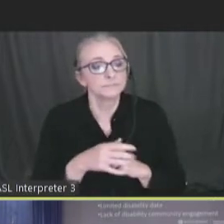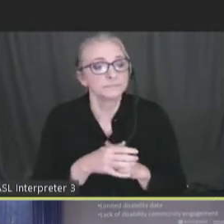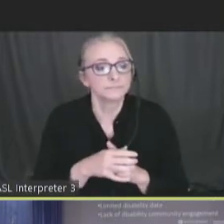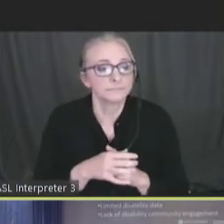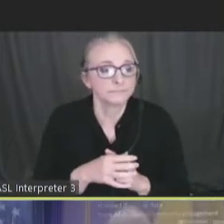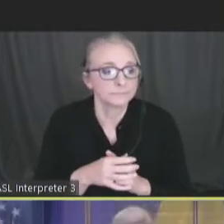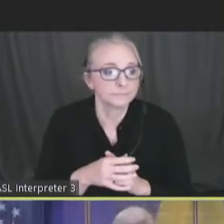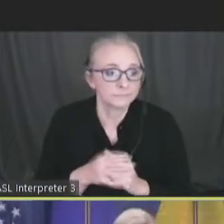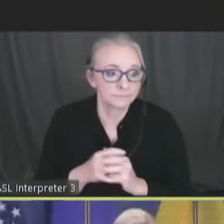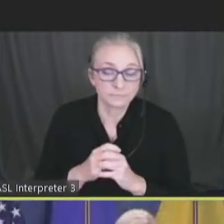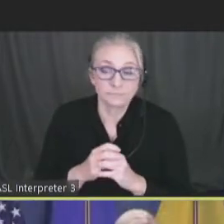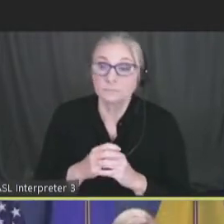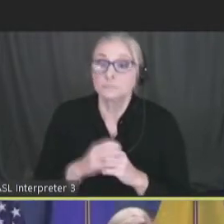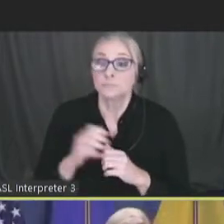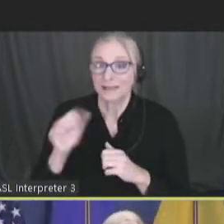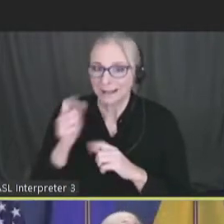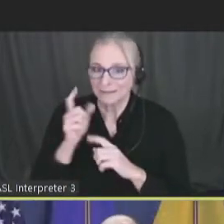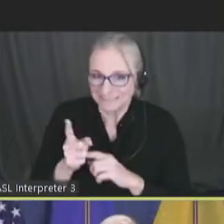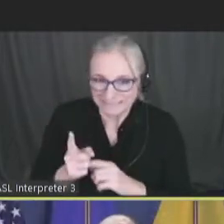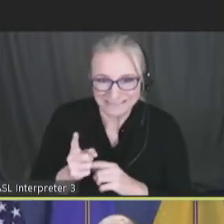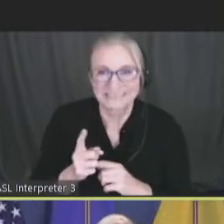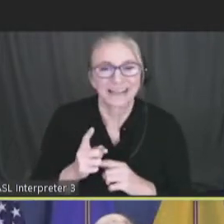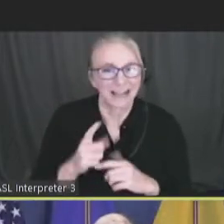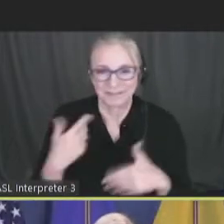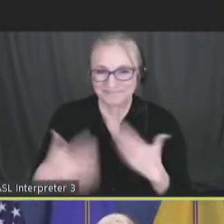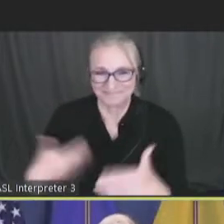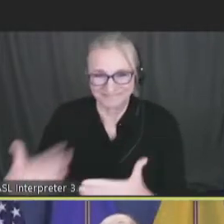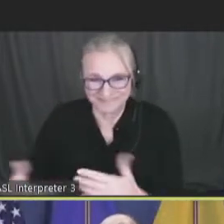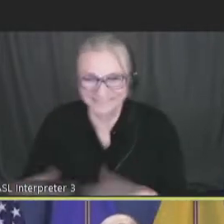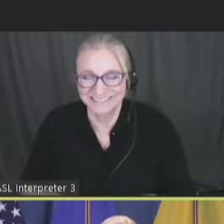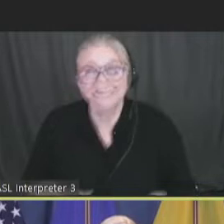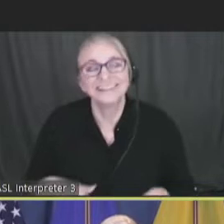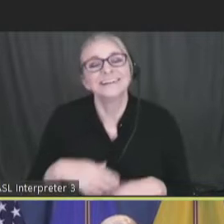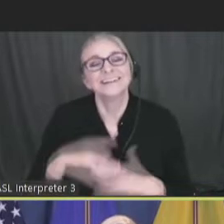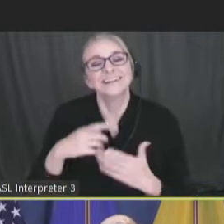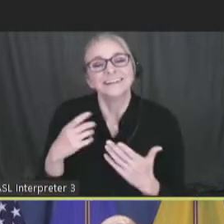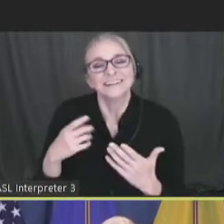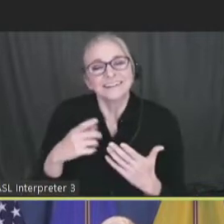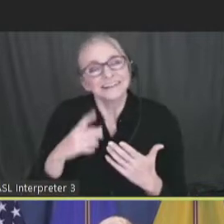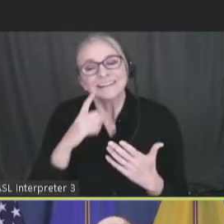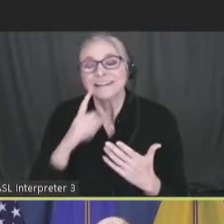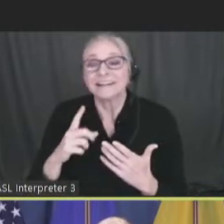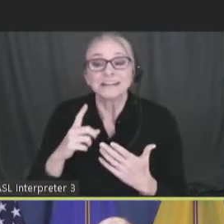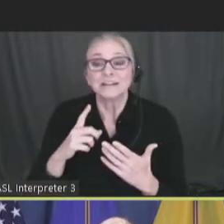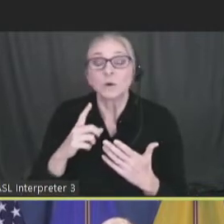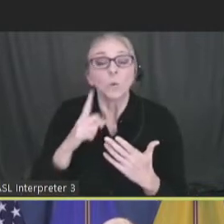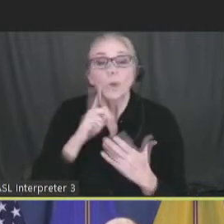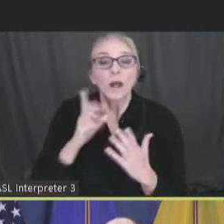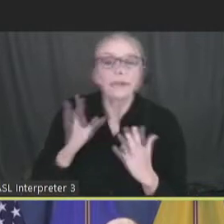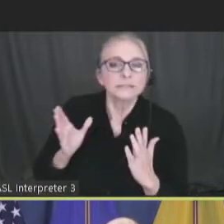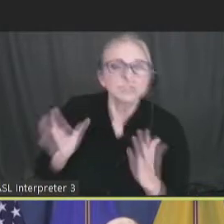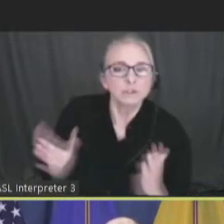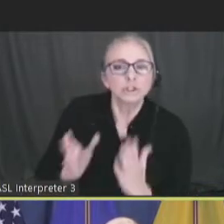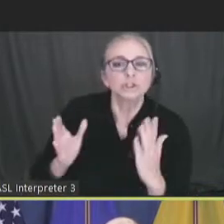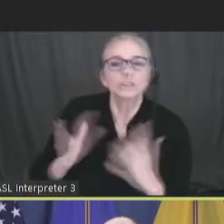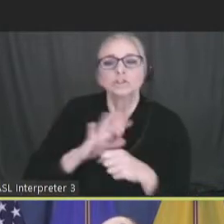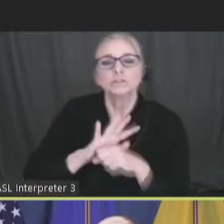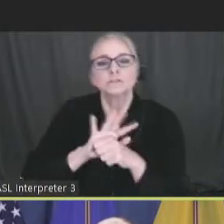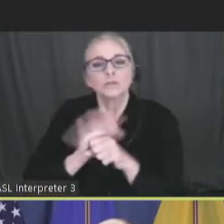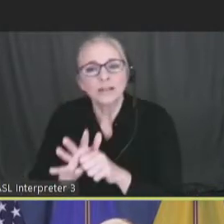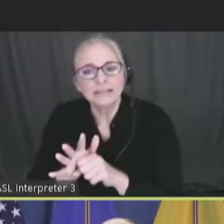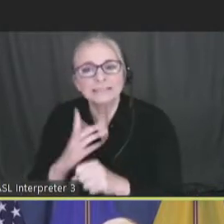So only have 10 minutes, I'm going to get right into it and start by talking about the drivers of COVID-19 vaccine